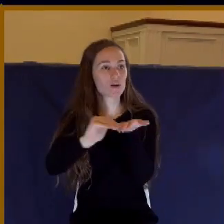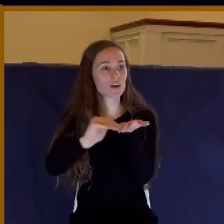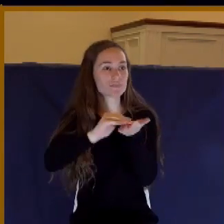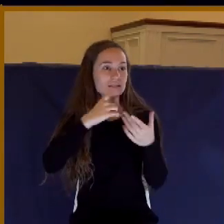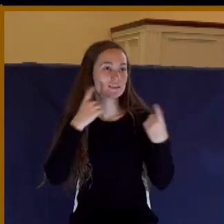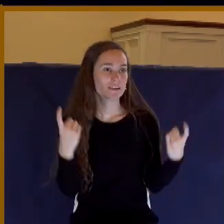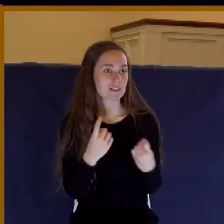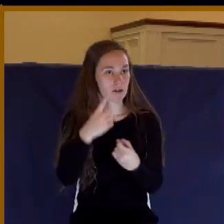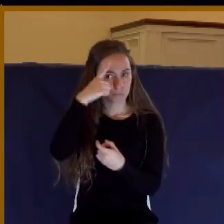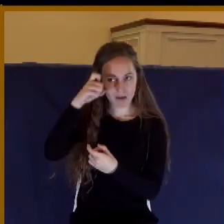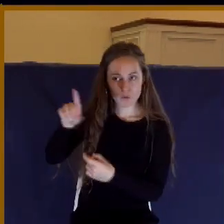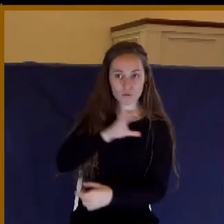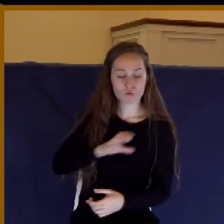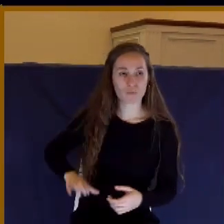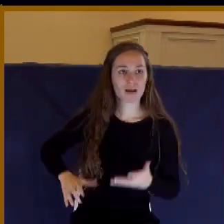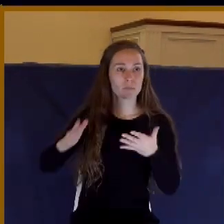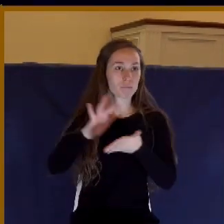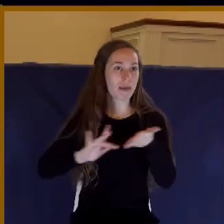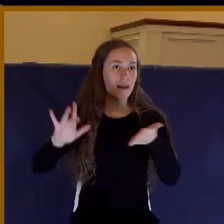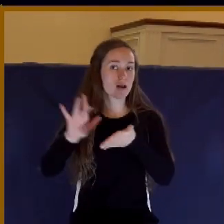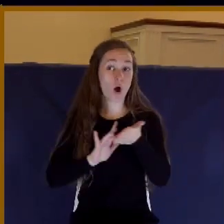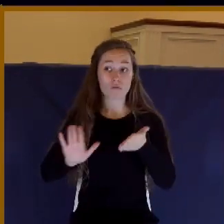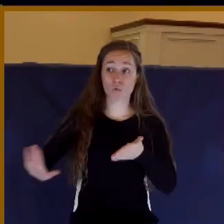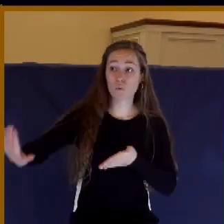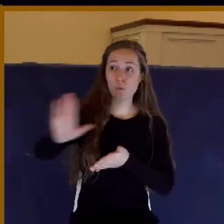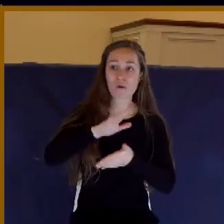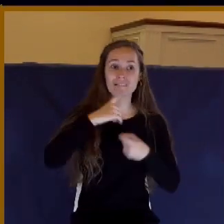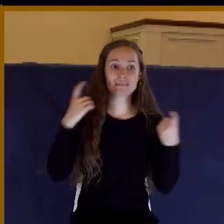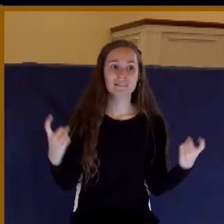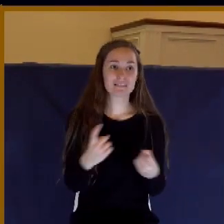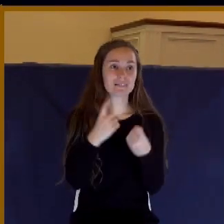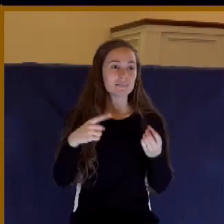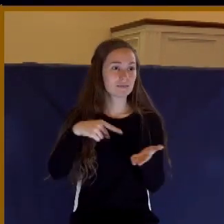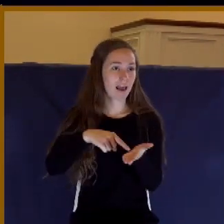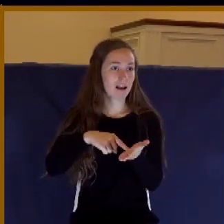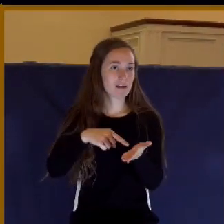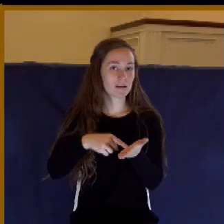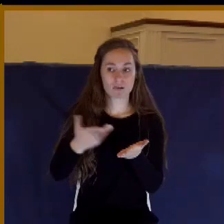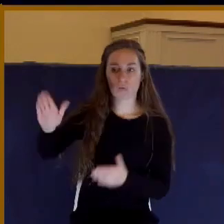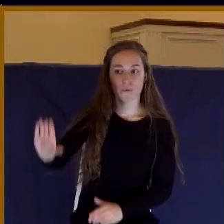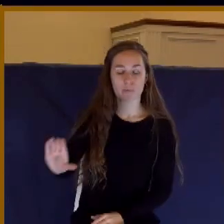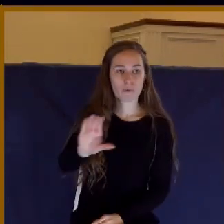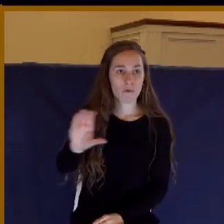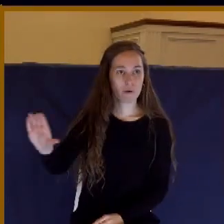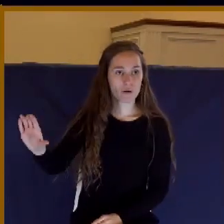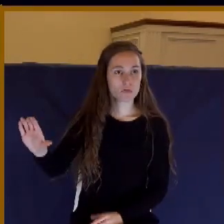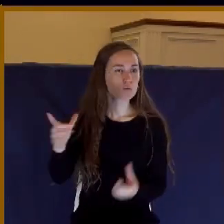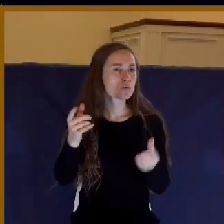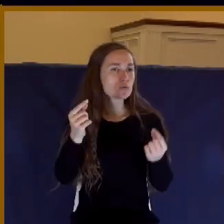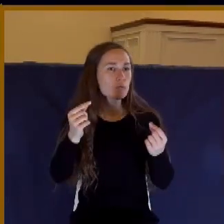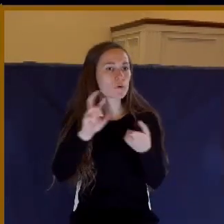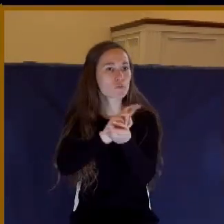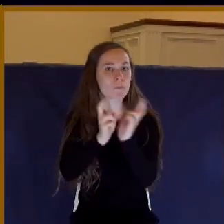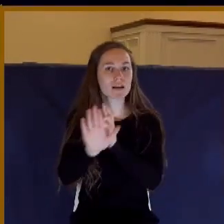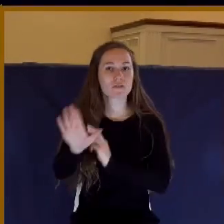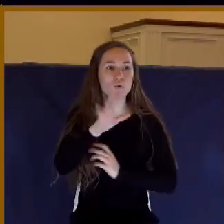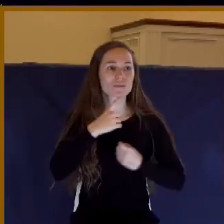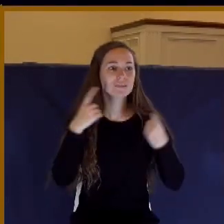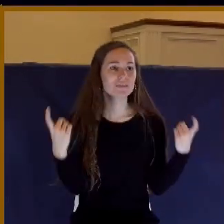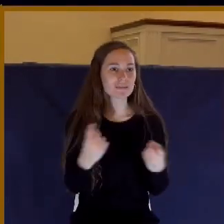paid your sin debt on the cross. Repent of your sin, put your faith in Christ, and be